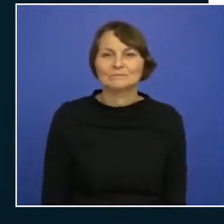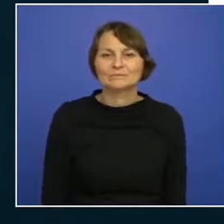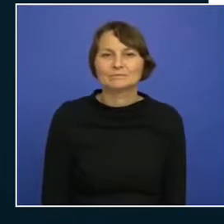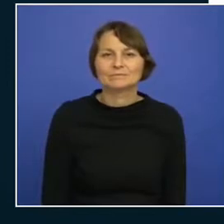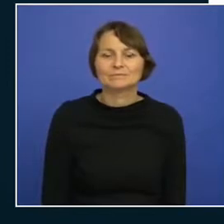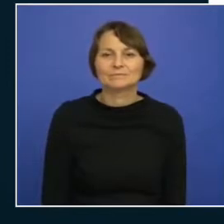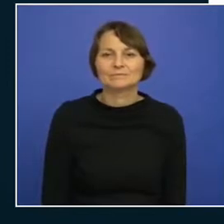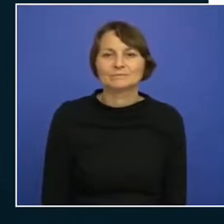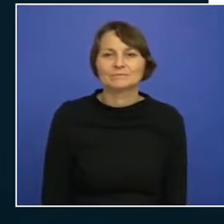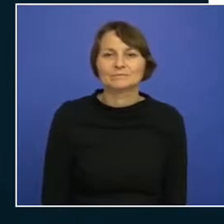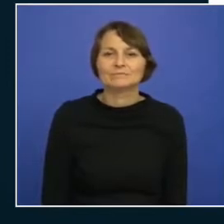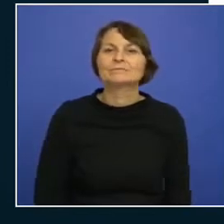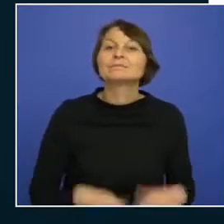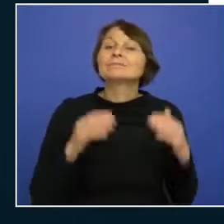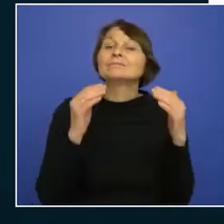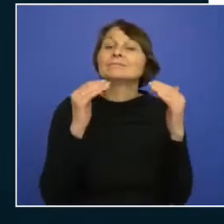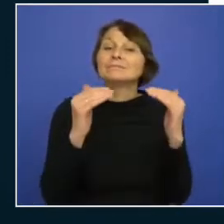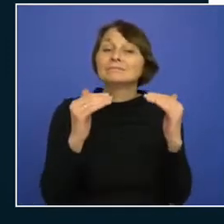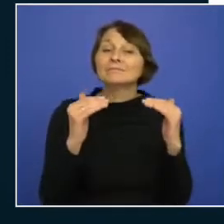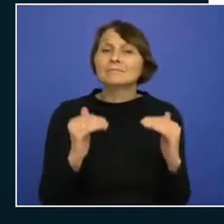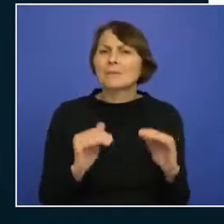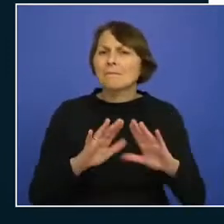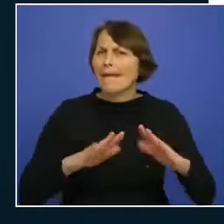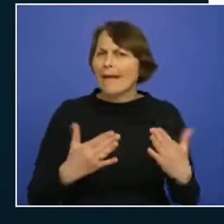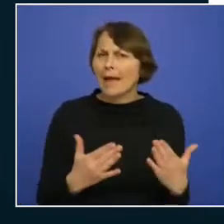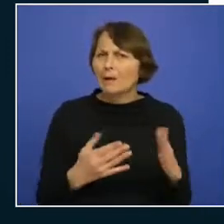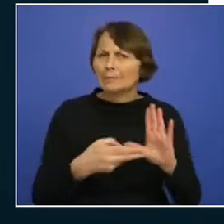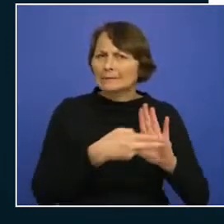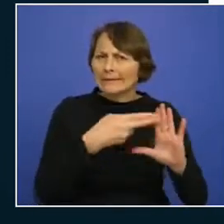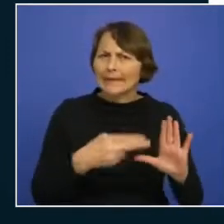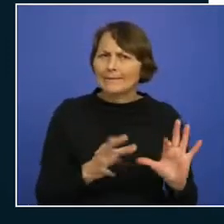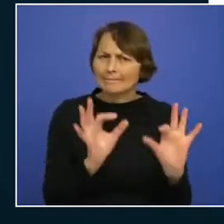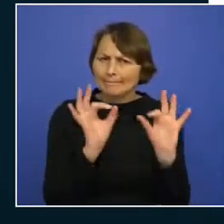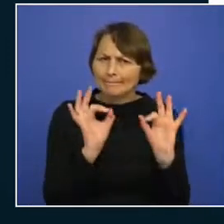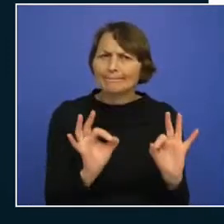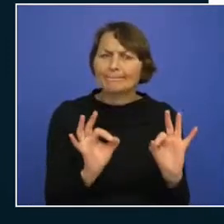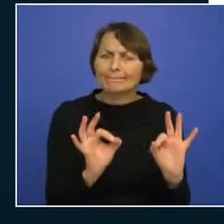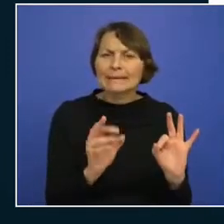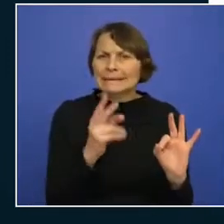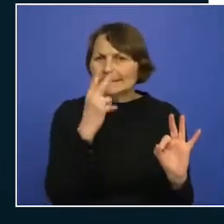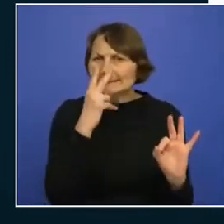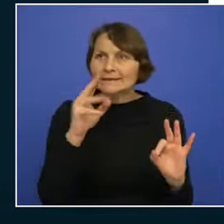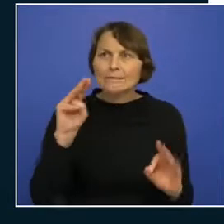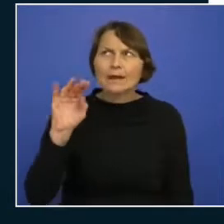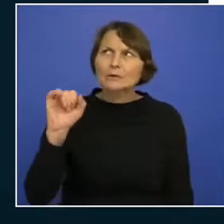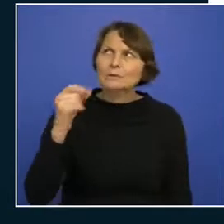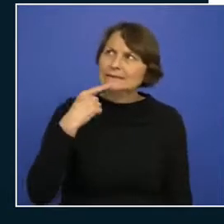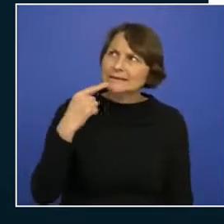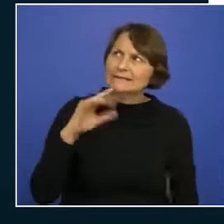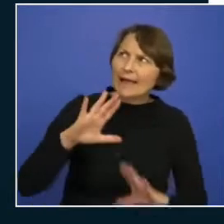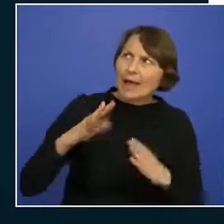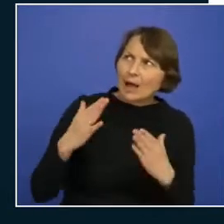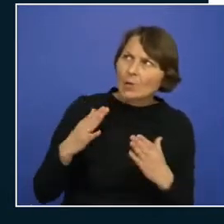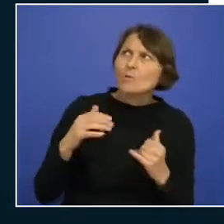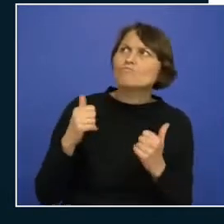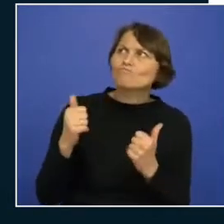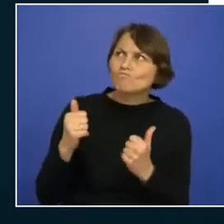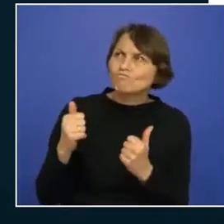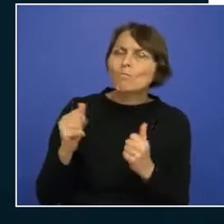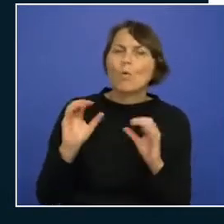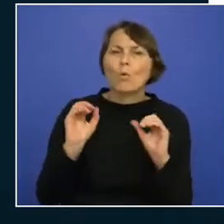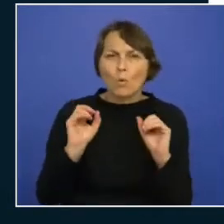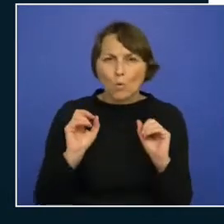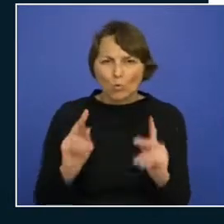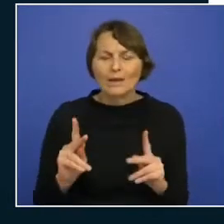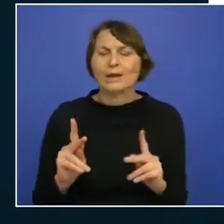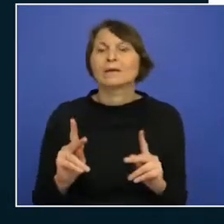when you look at a naming convention and you look at what Microsoft advises then they start with